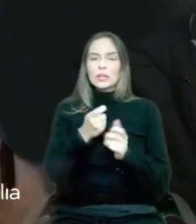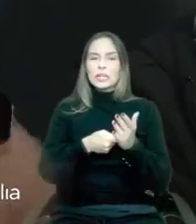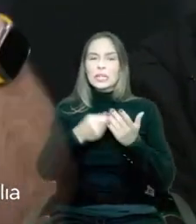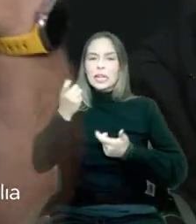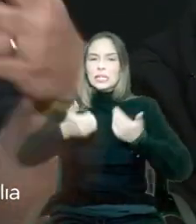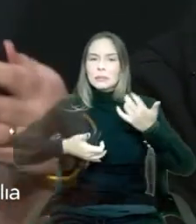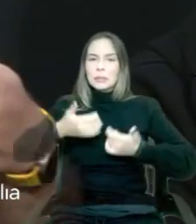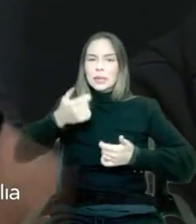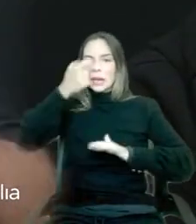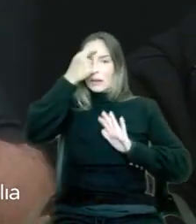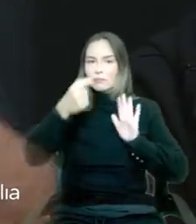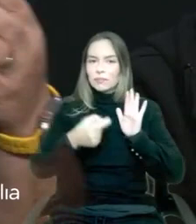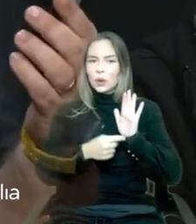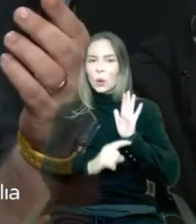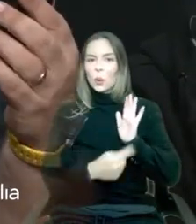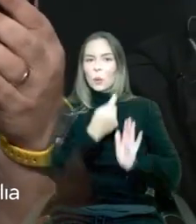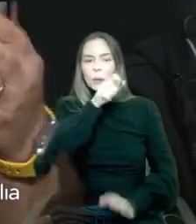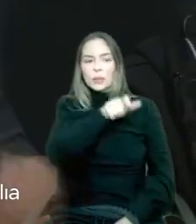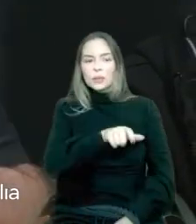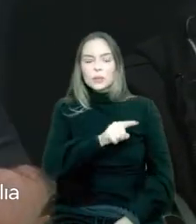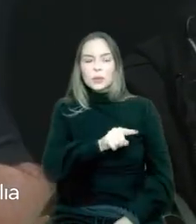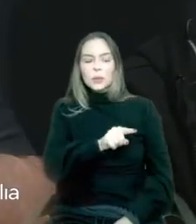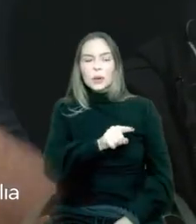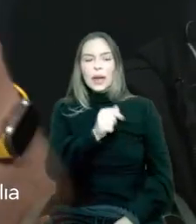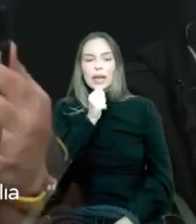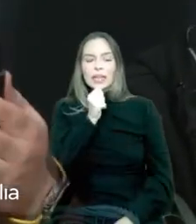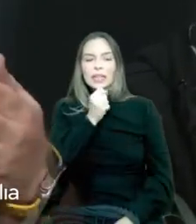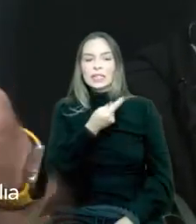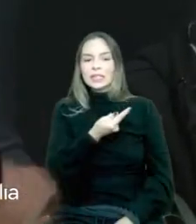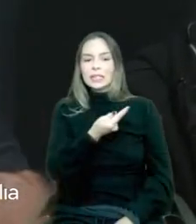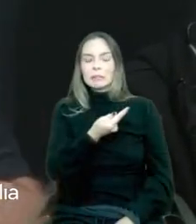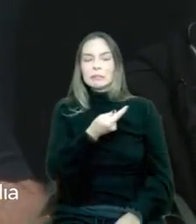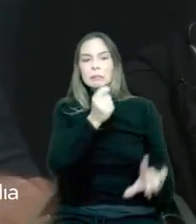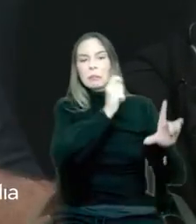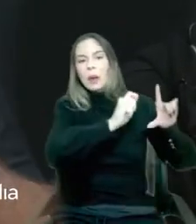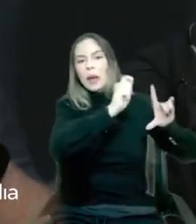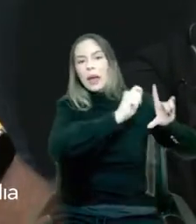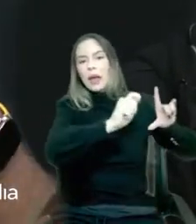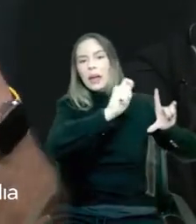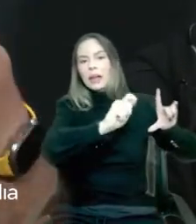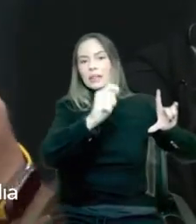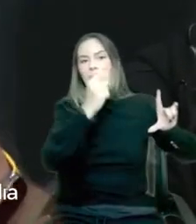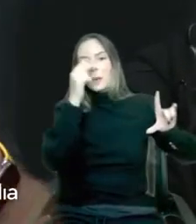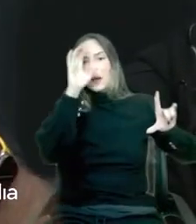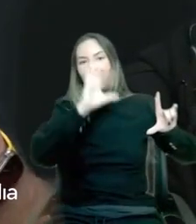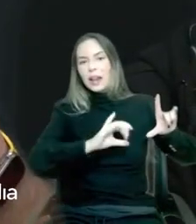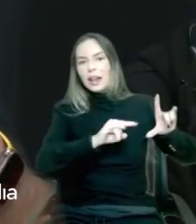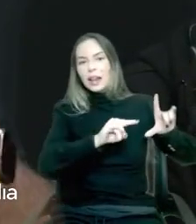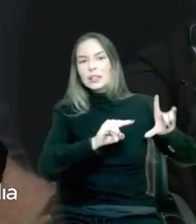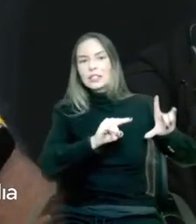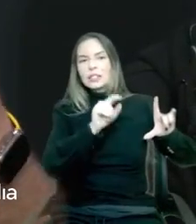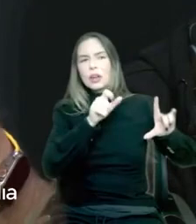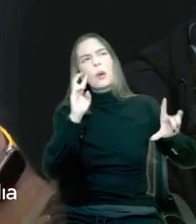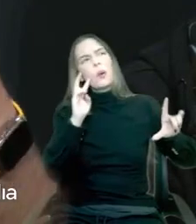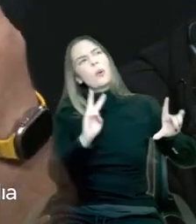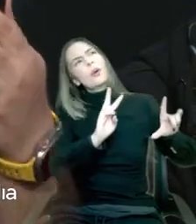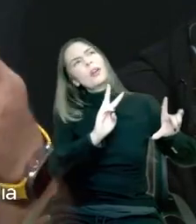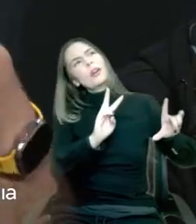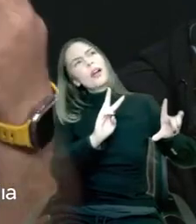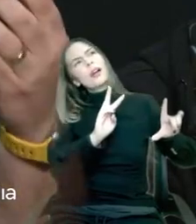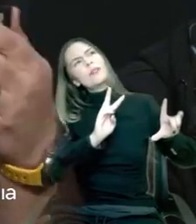somebody on a board, basically, or a client, and they're looking at you at blank stares saying,